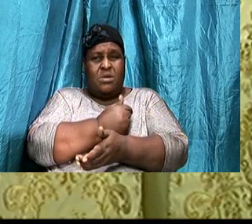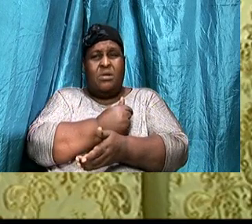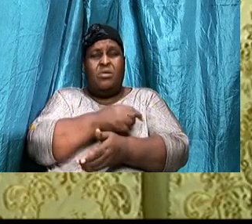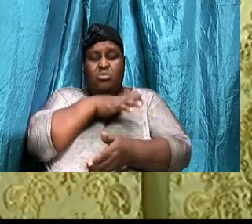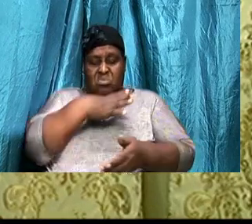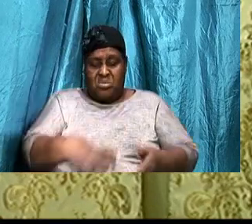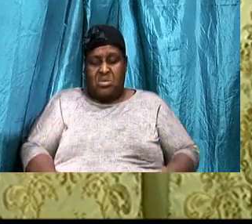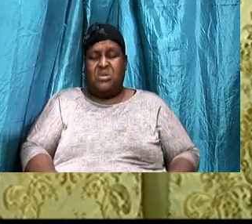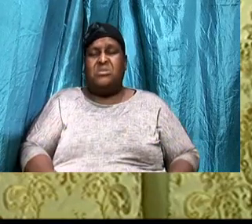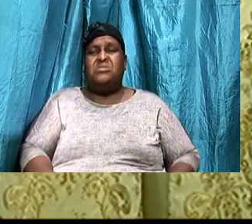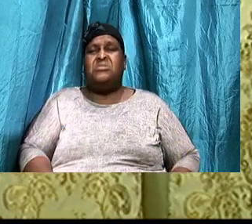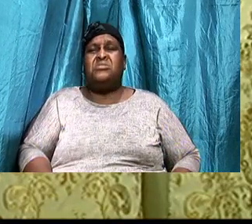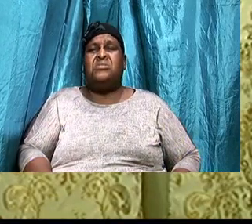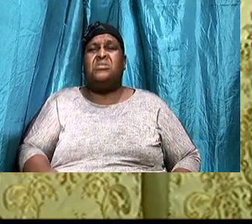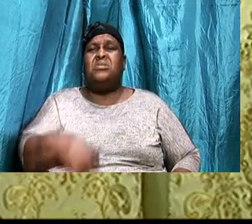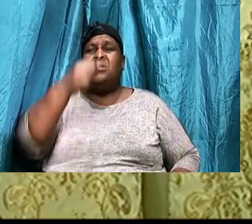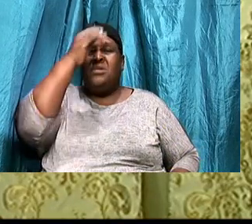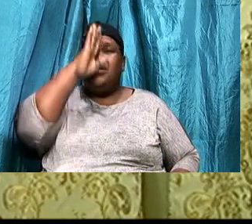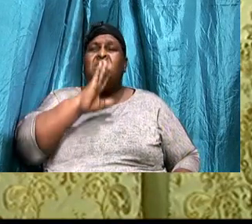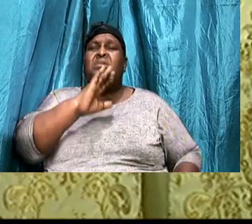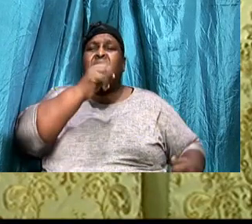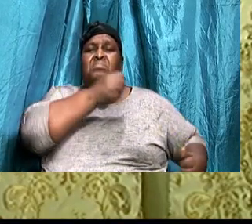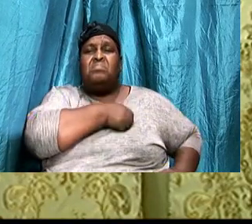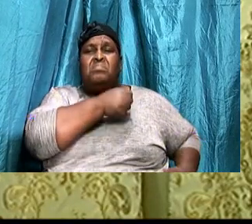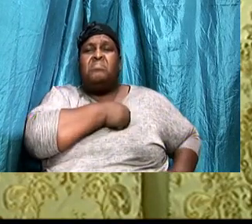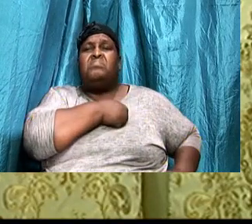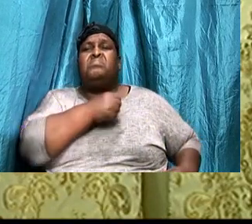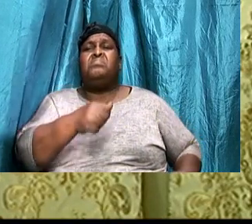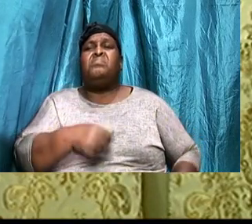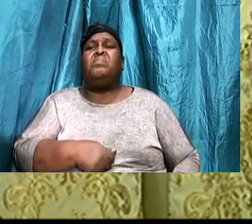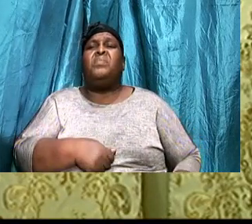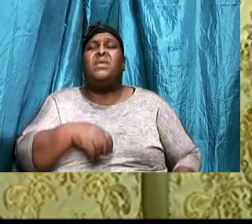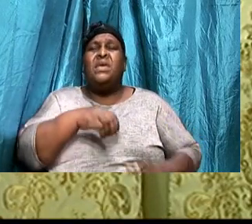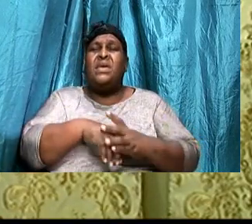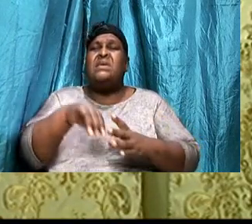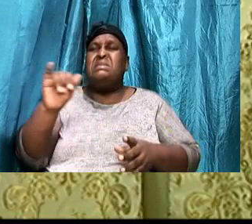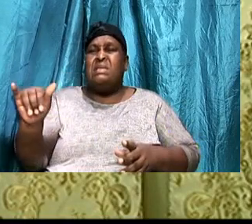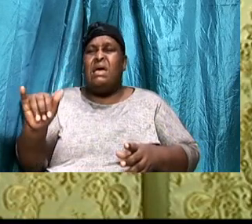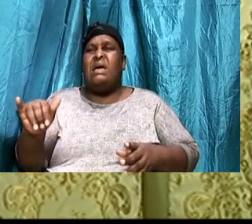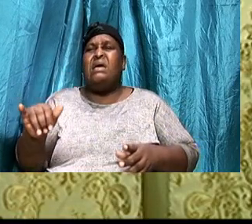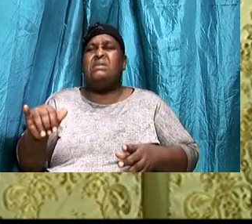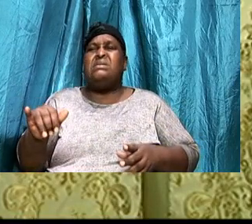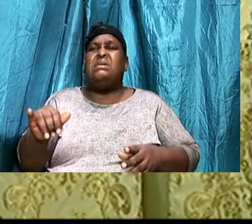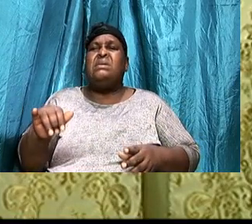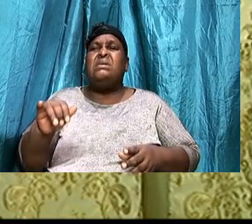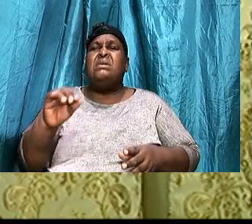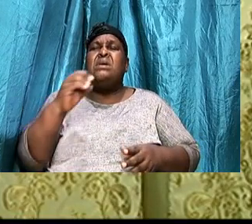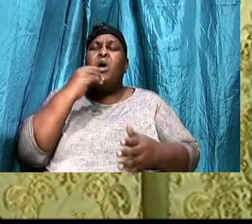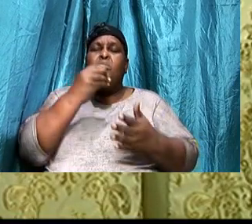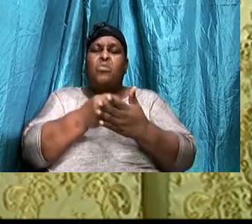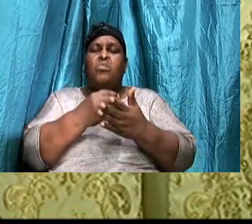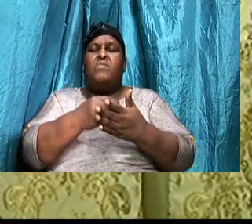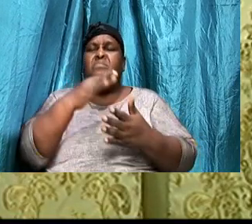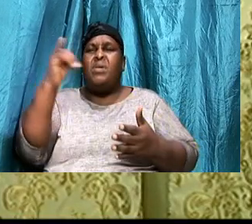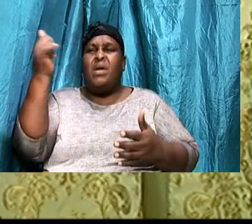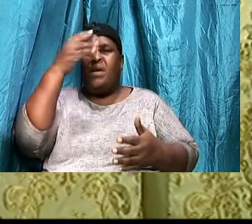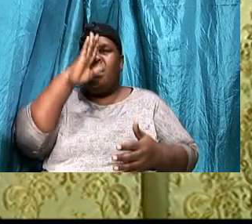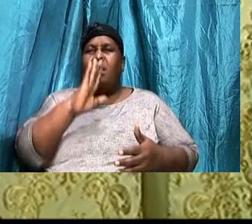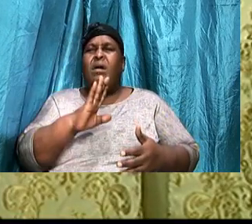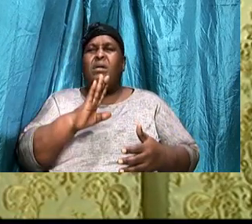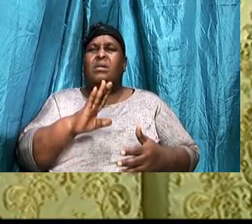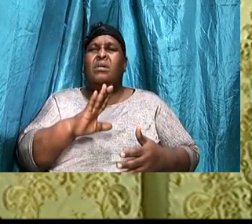Christians, Christians, Are God's, Ambassador, In that they, Have been approved, By God, And are